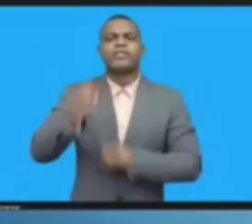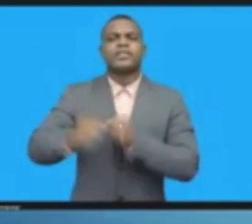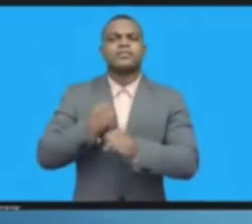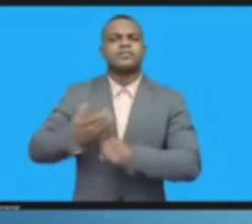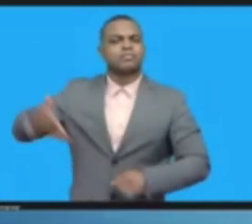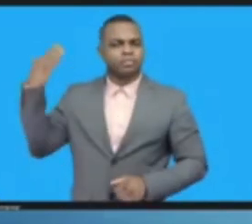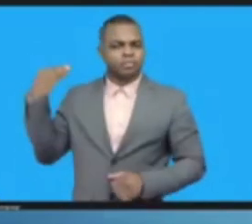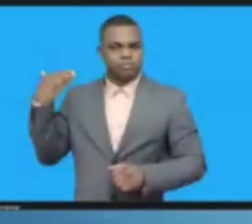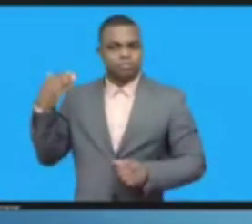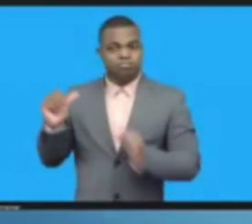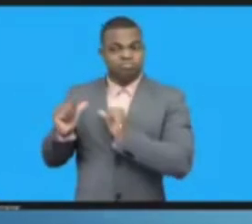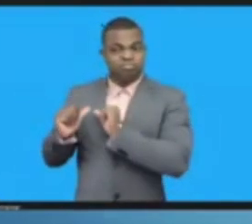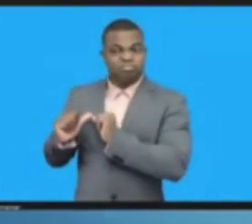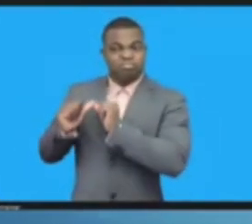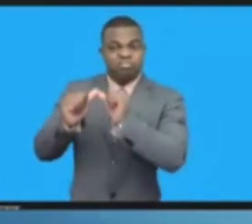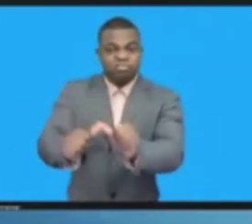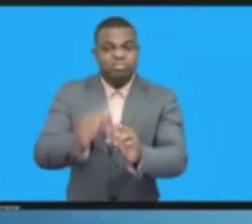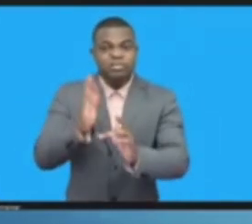We're not done.